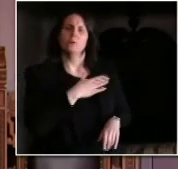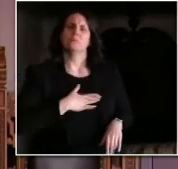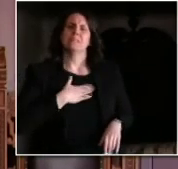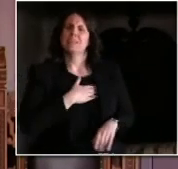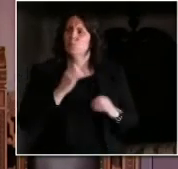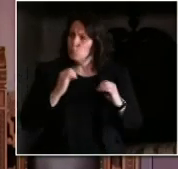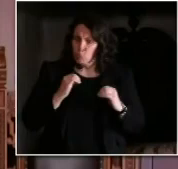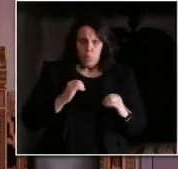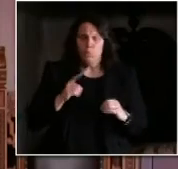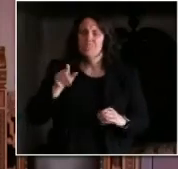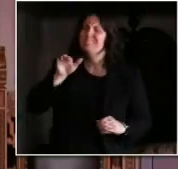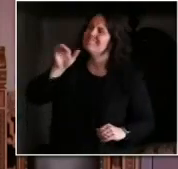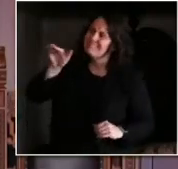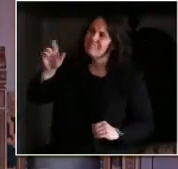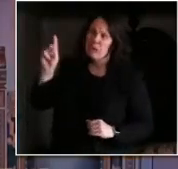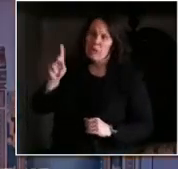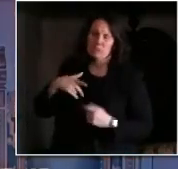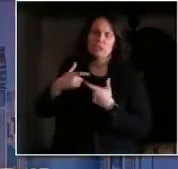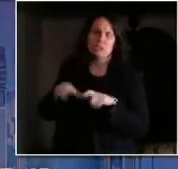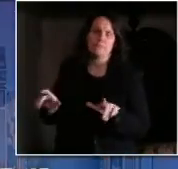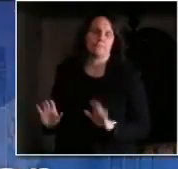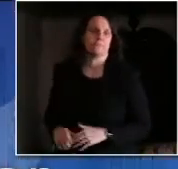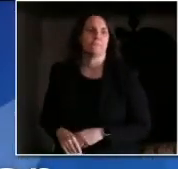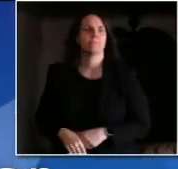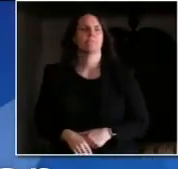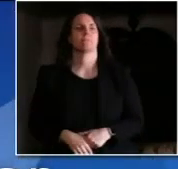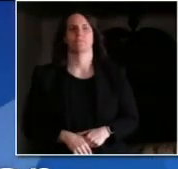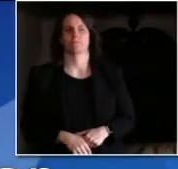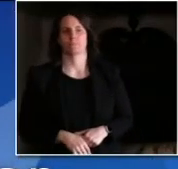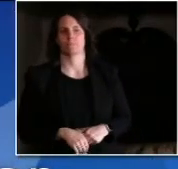Now to WLUK in Green Bay.